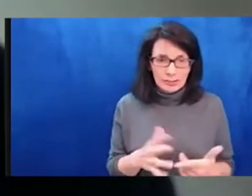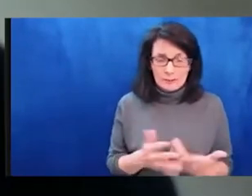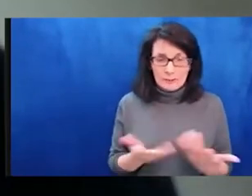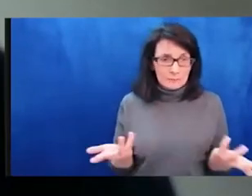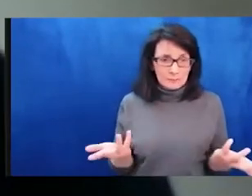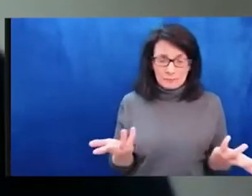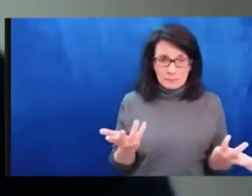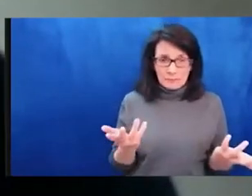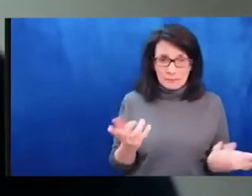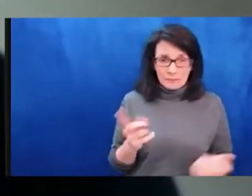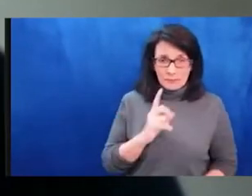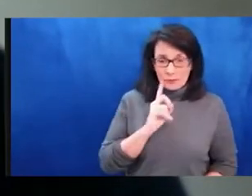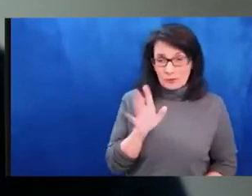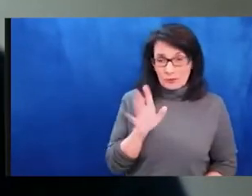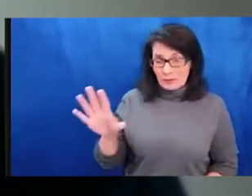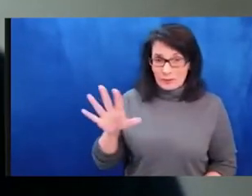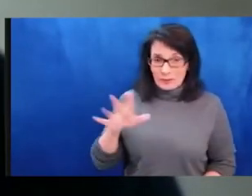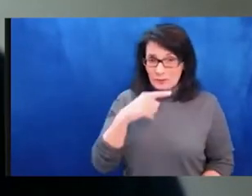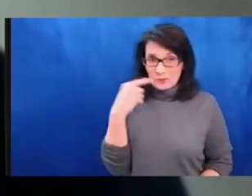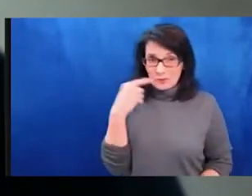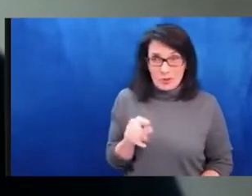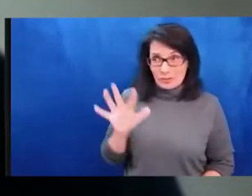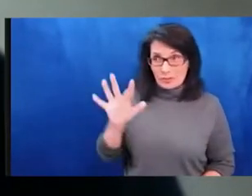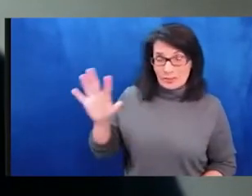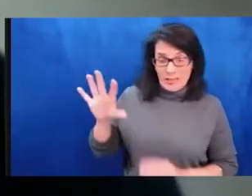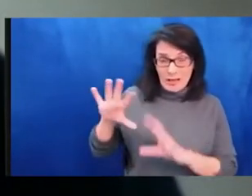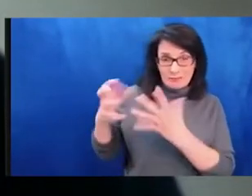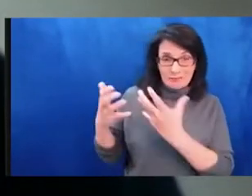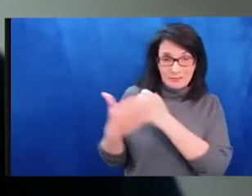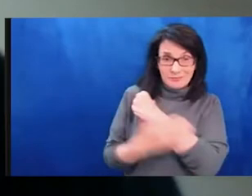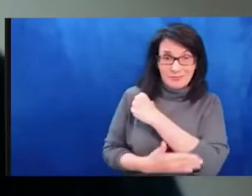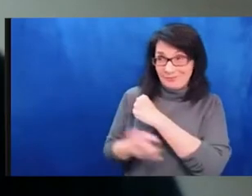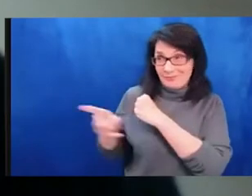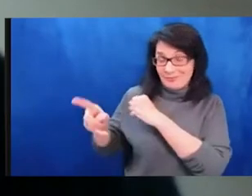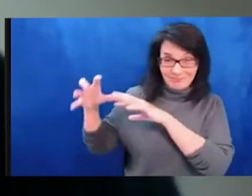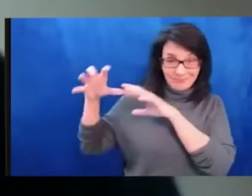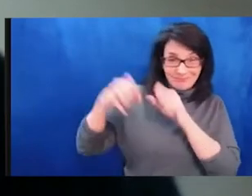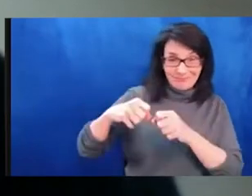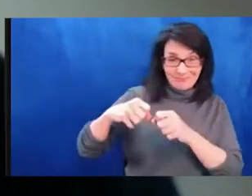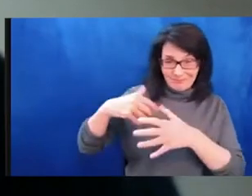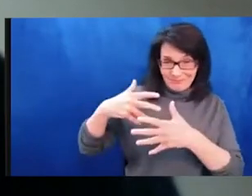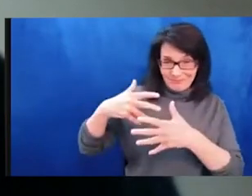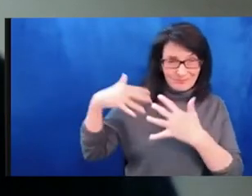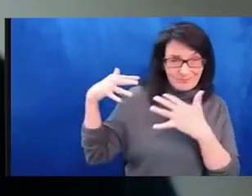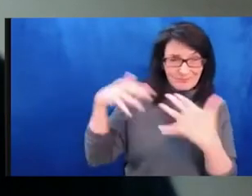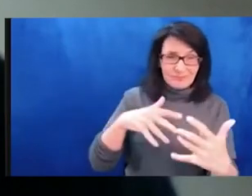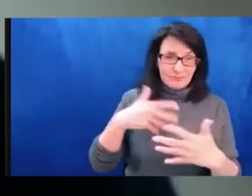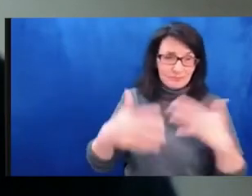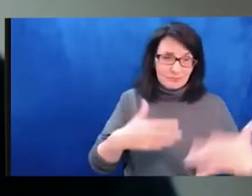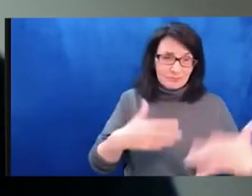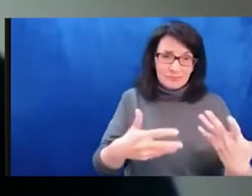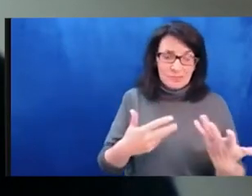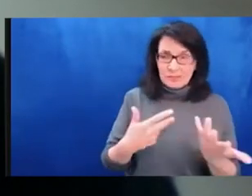anti-war position mean? In this situation, the anti-war position has basically